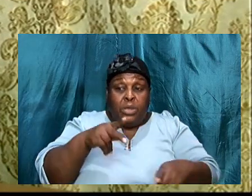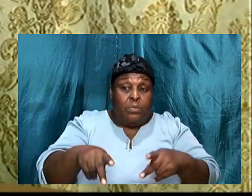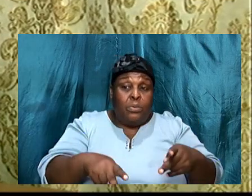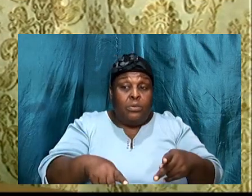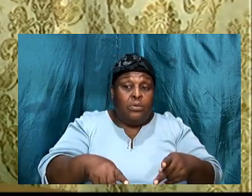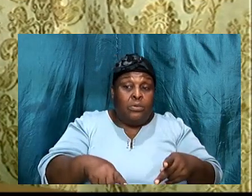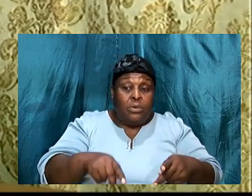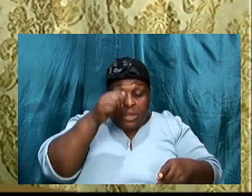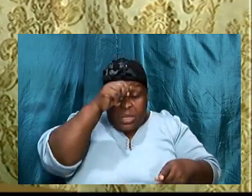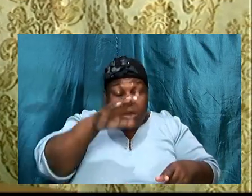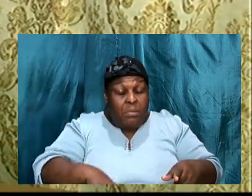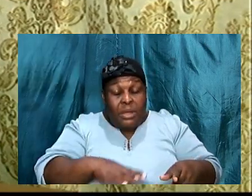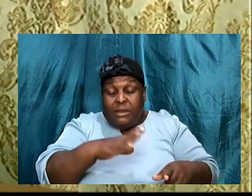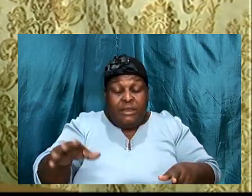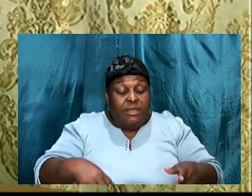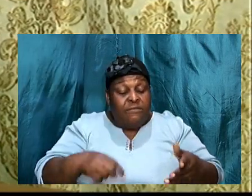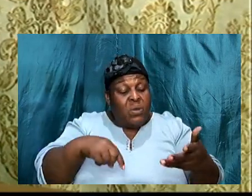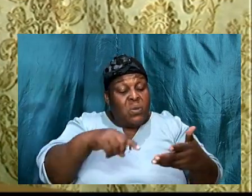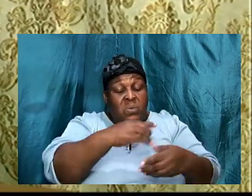in verse 6,